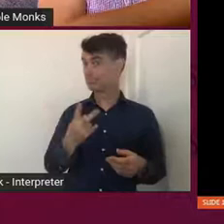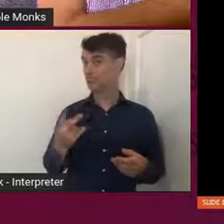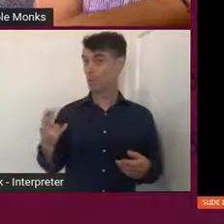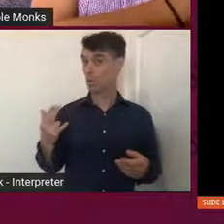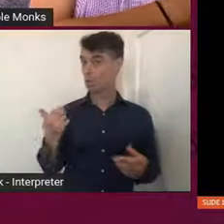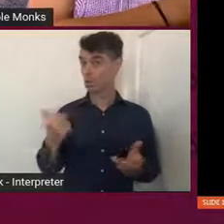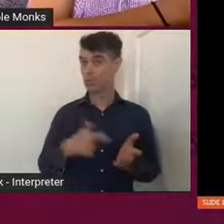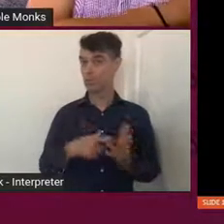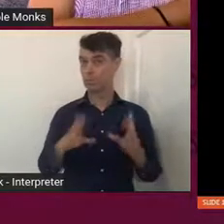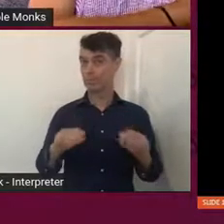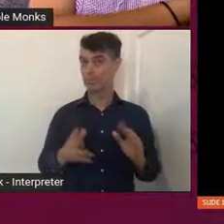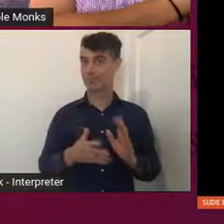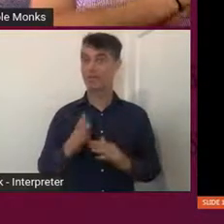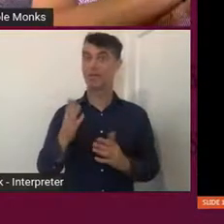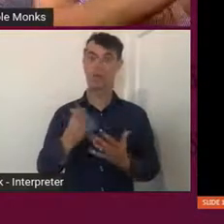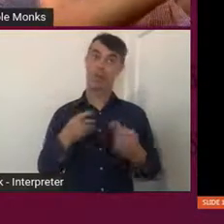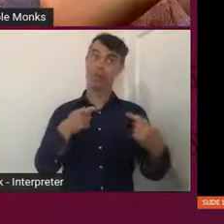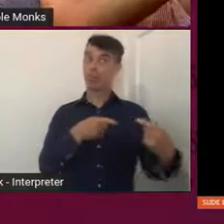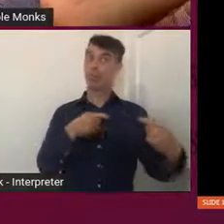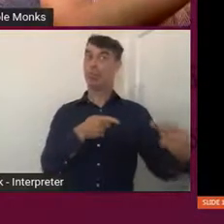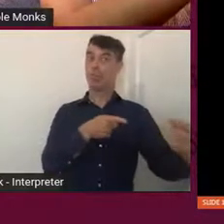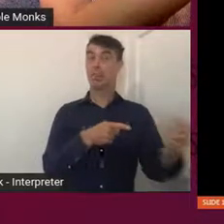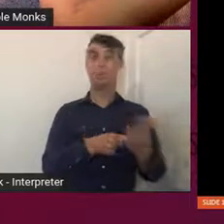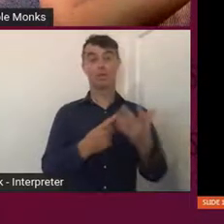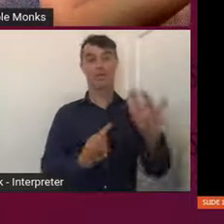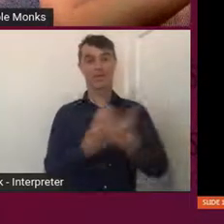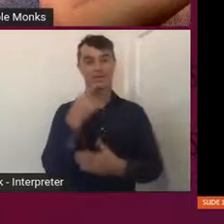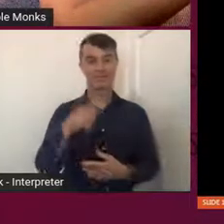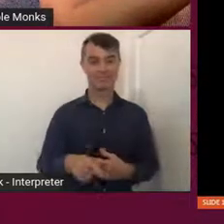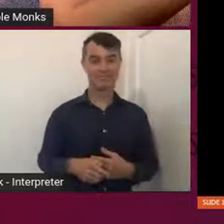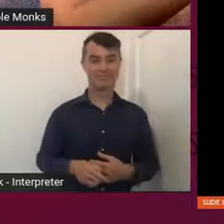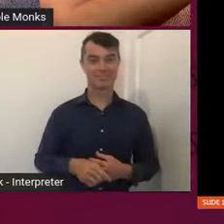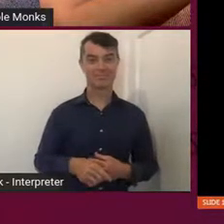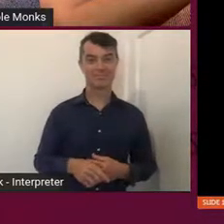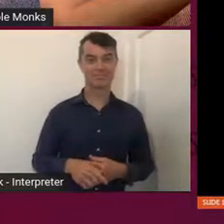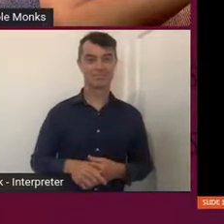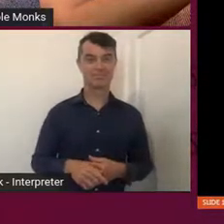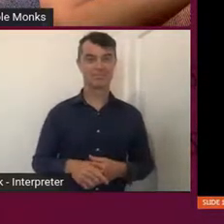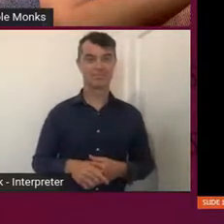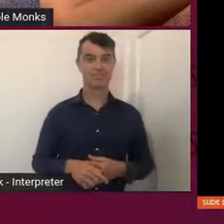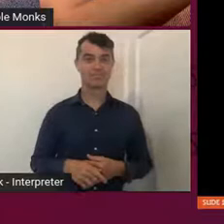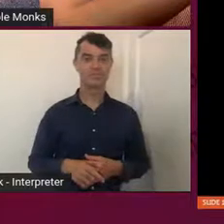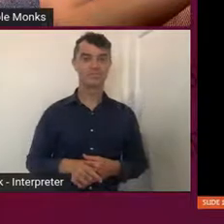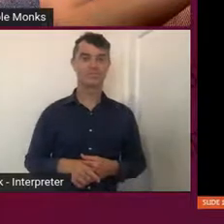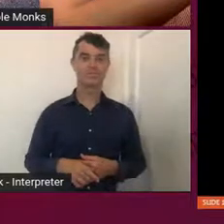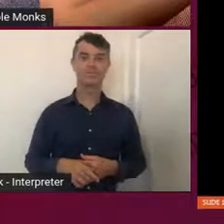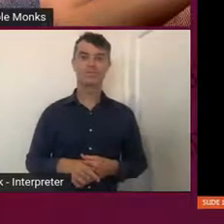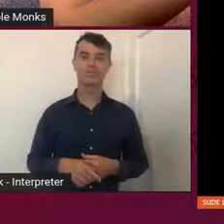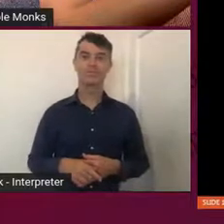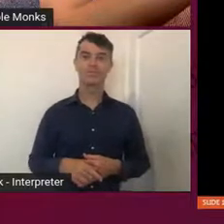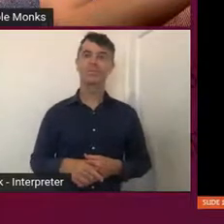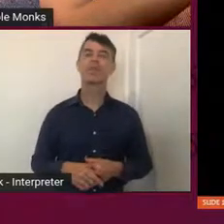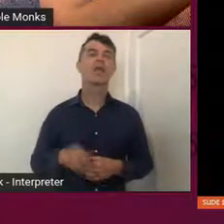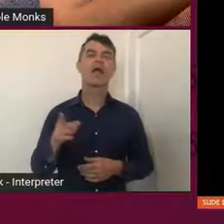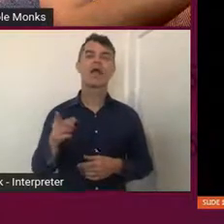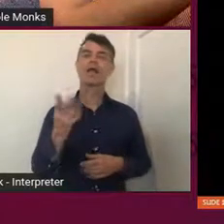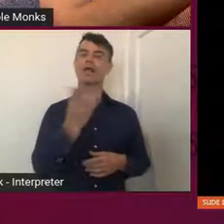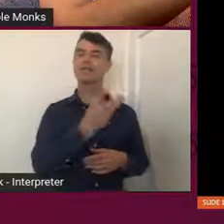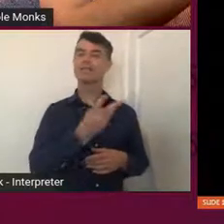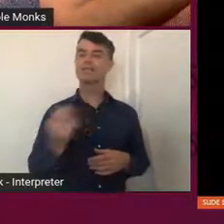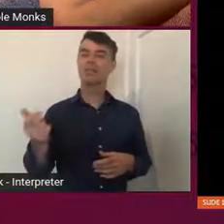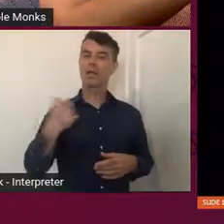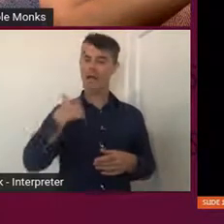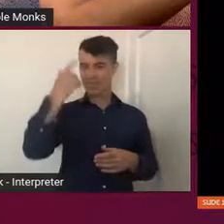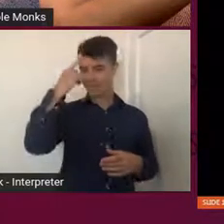nonetheless, it was quite a struggle to get this happening. But, you know, it was, it was something that I